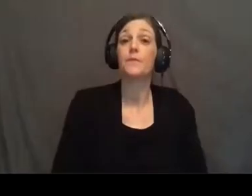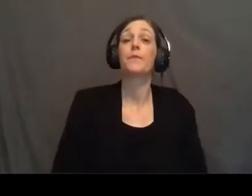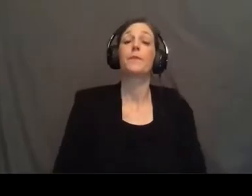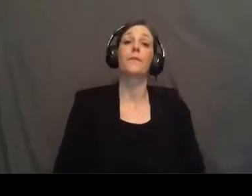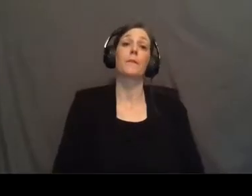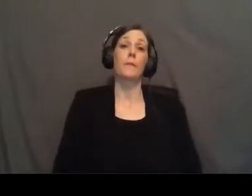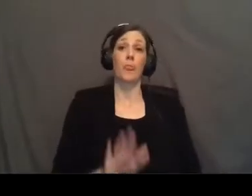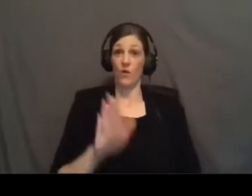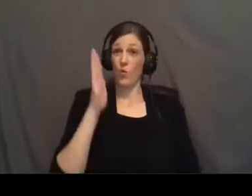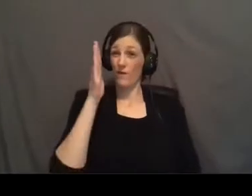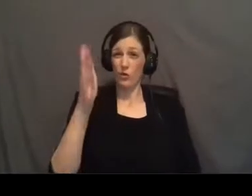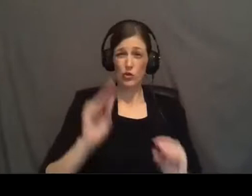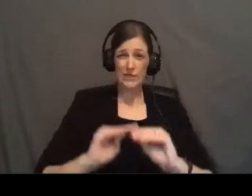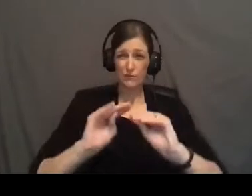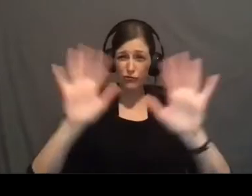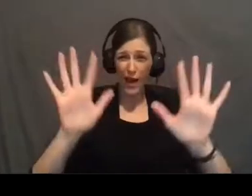your future is bright